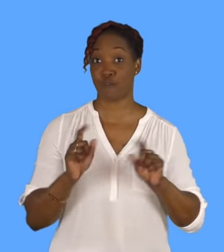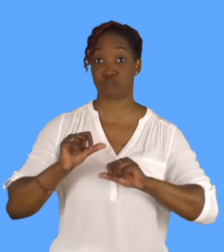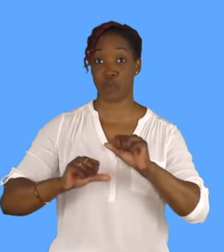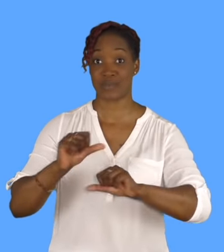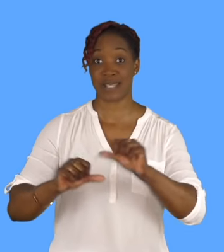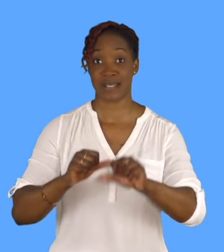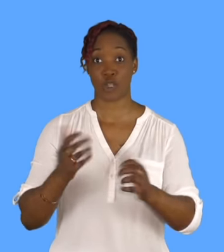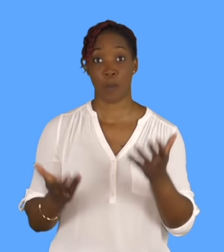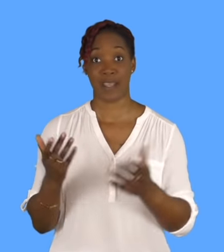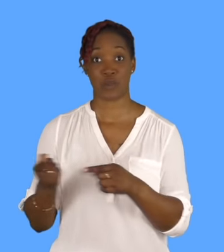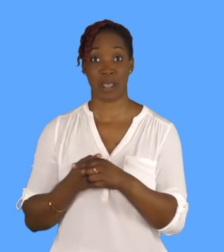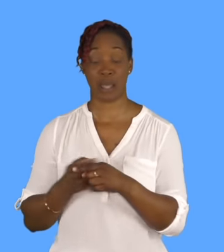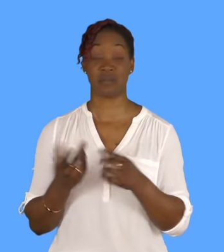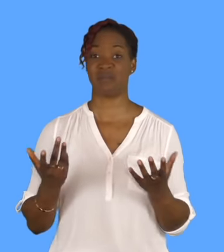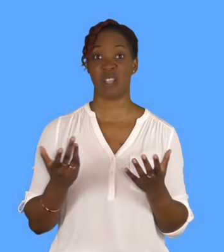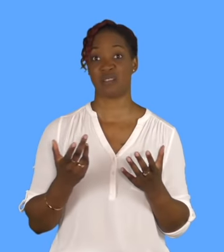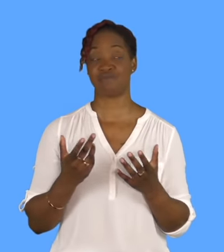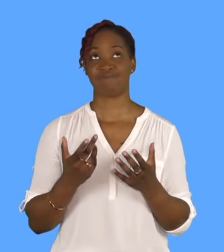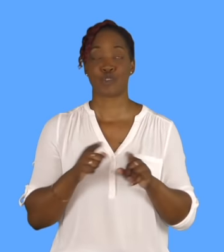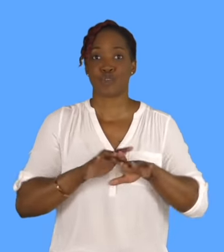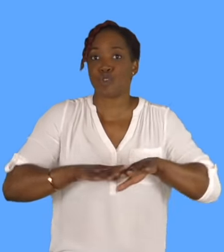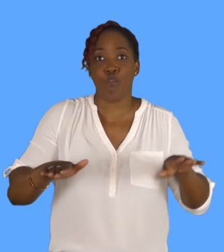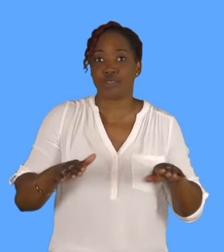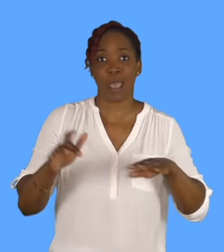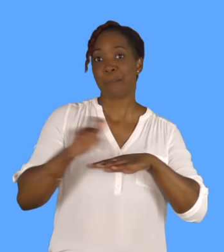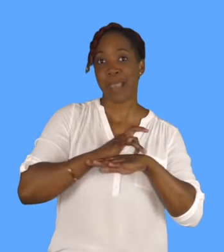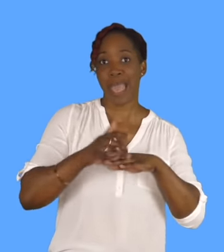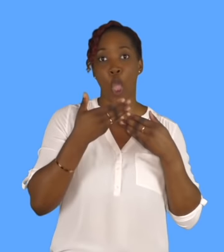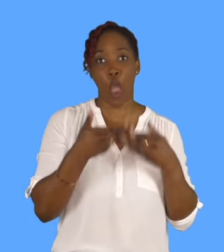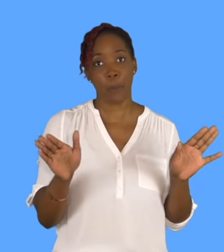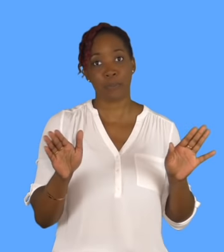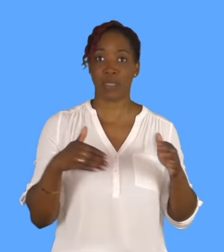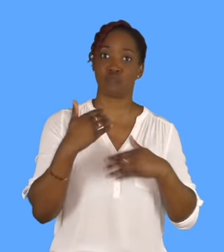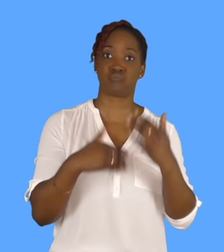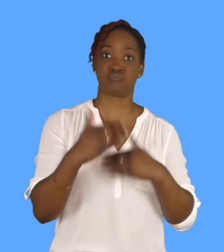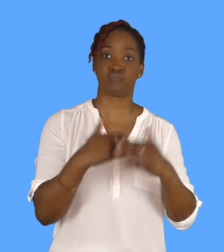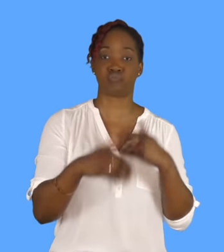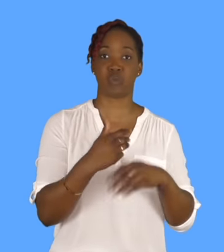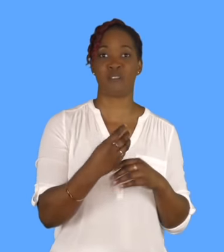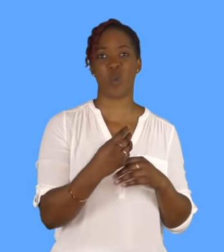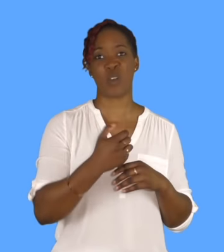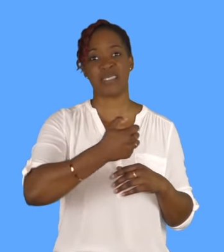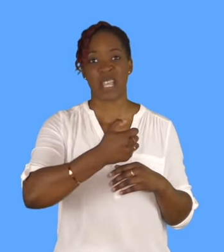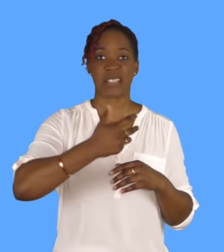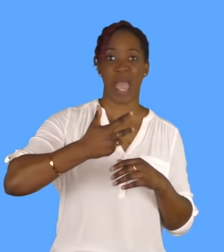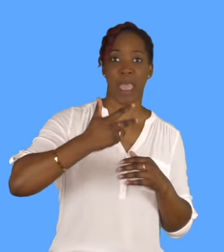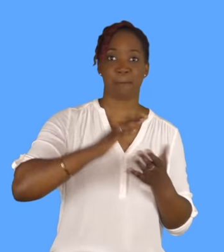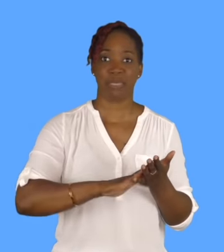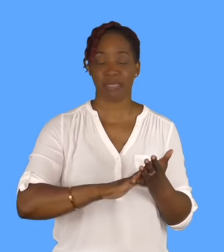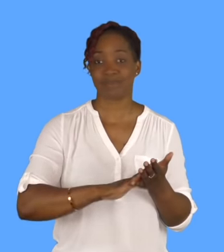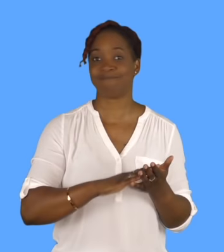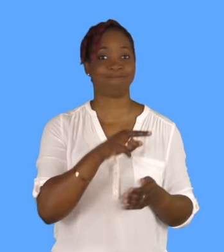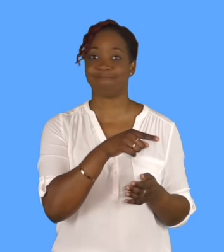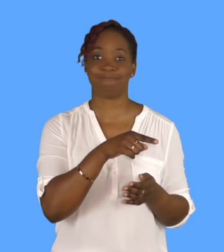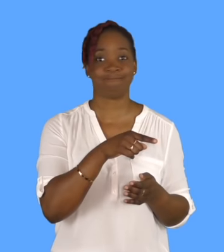do a run for whatever, two months, six months, eight months, and then you stop. And it doesn't work like that. First of all, the theatre